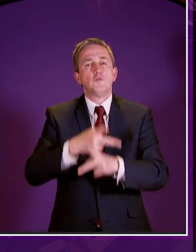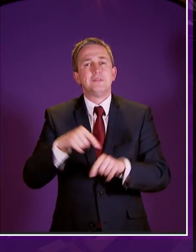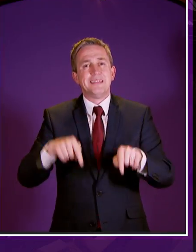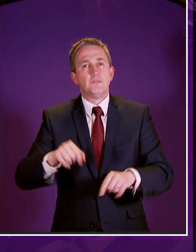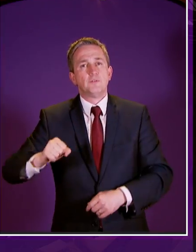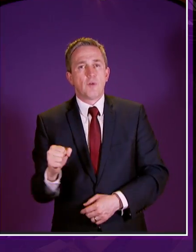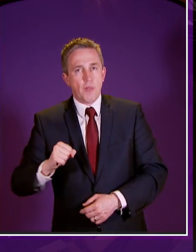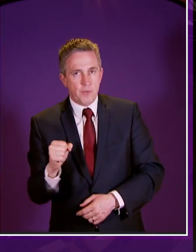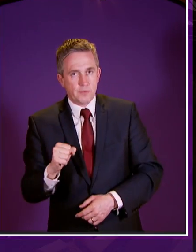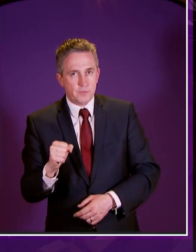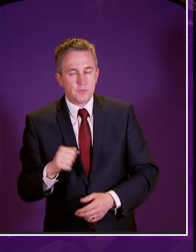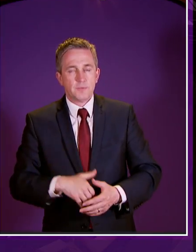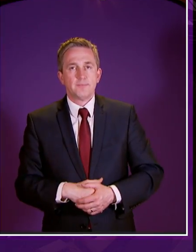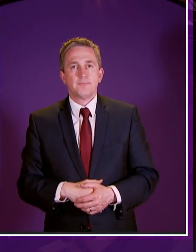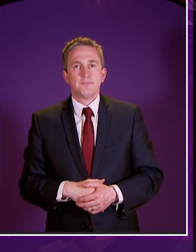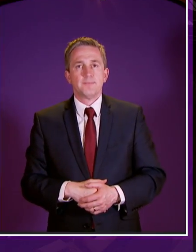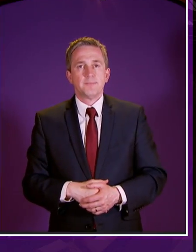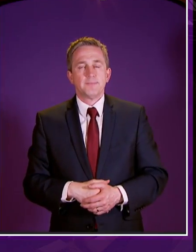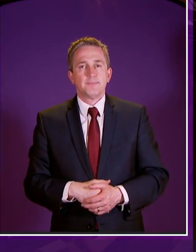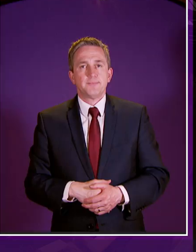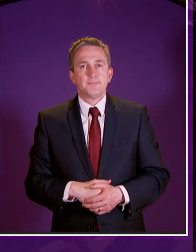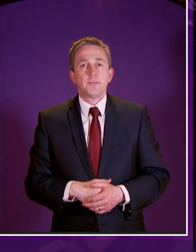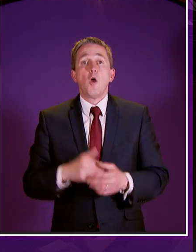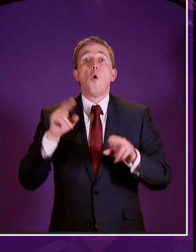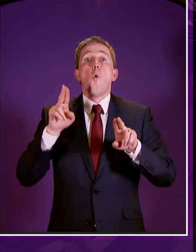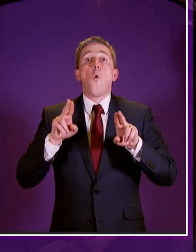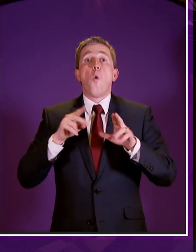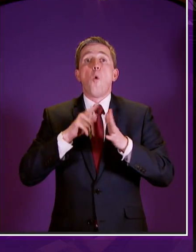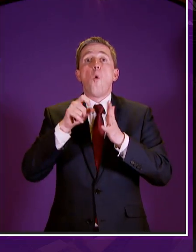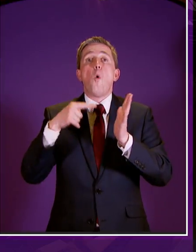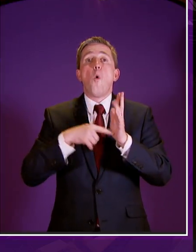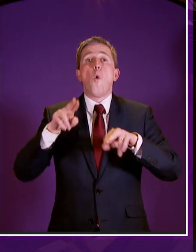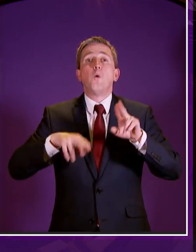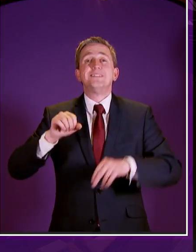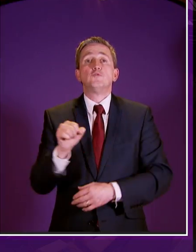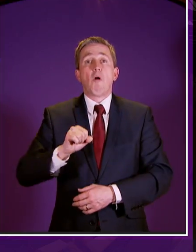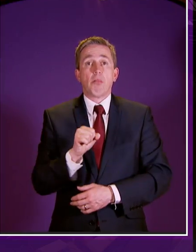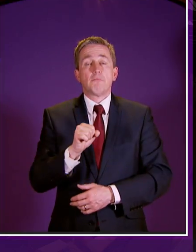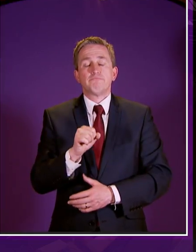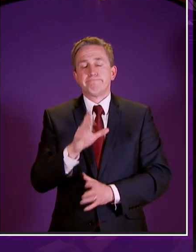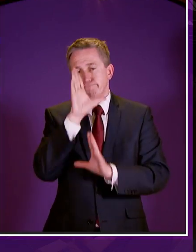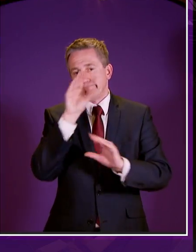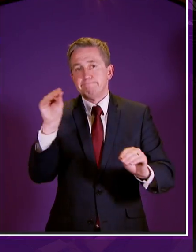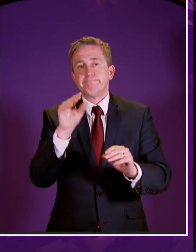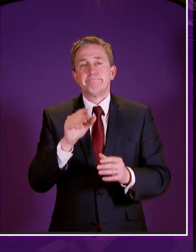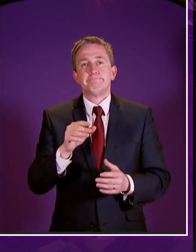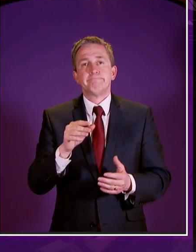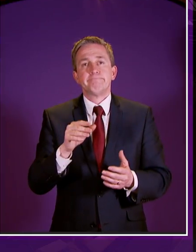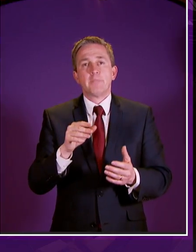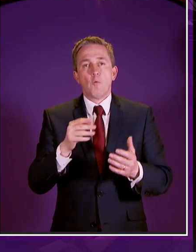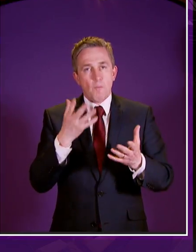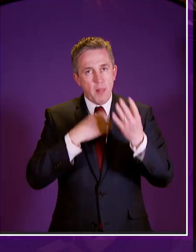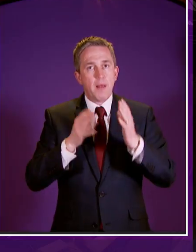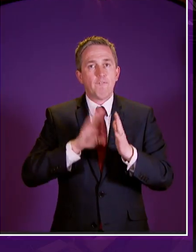and as the recent report from audit scotland highlighted we have been learning lessons from